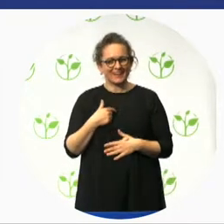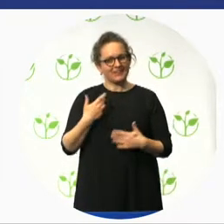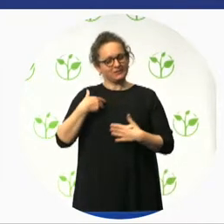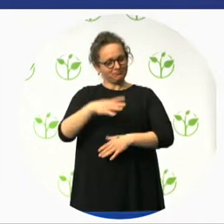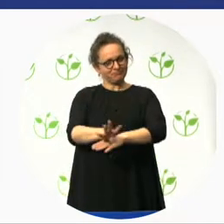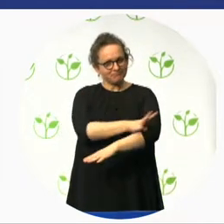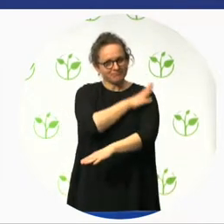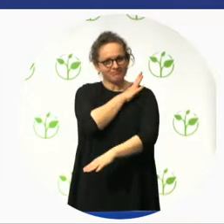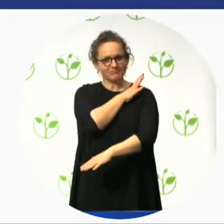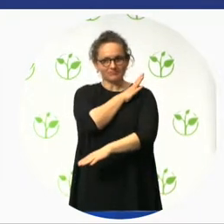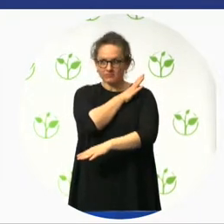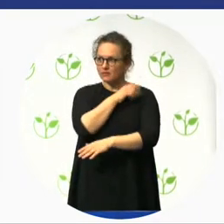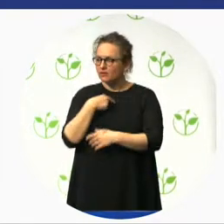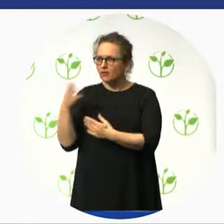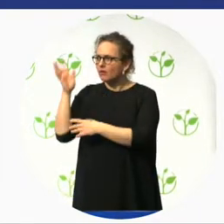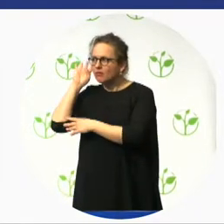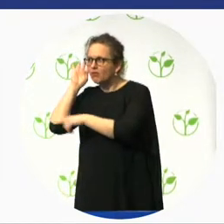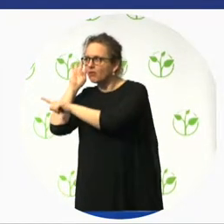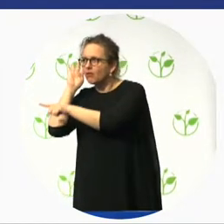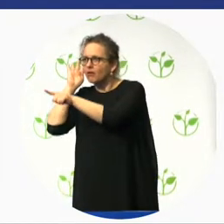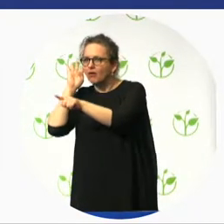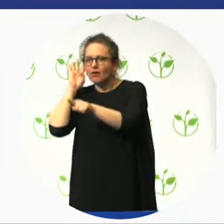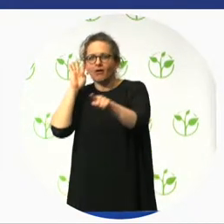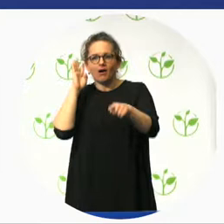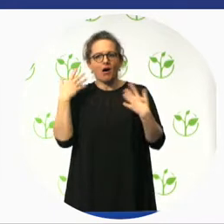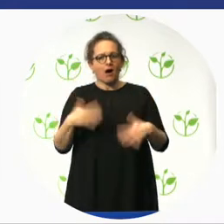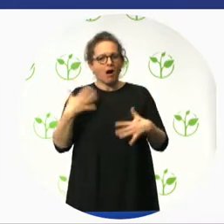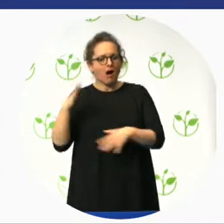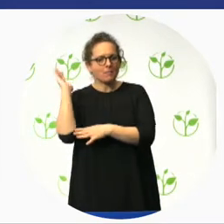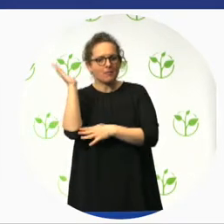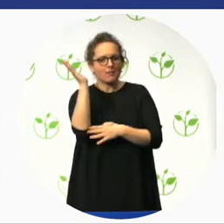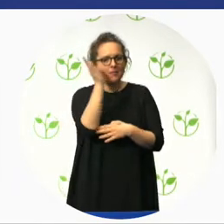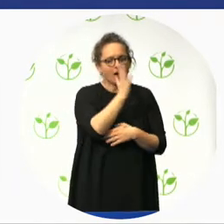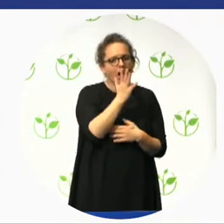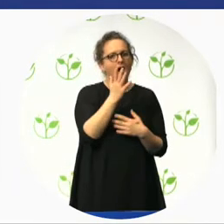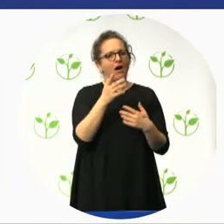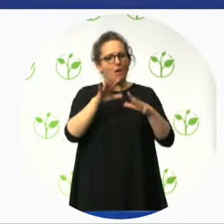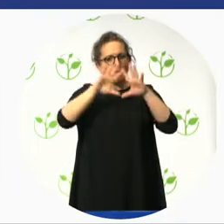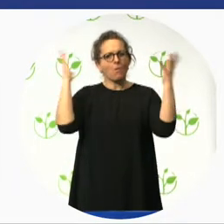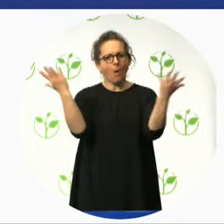and also share a little bit about what we at the Rick Hansen Foundation in Canada are doing.